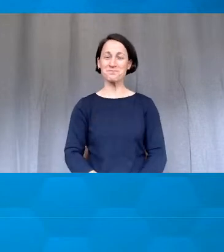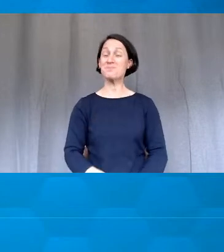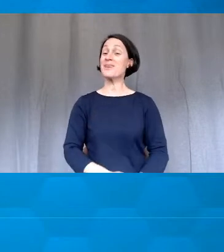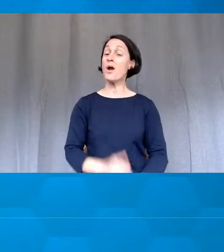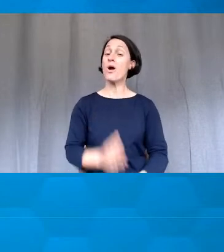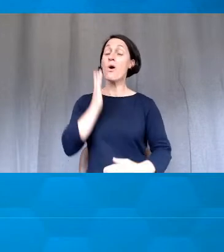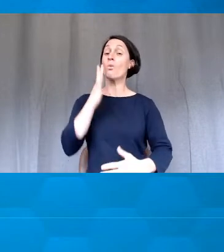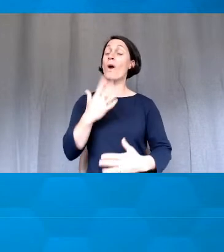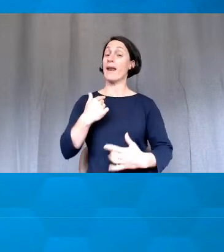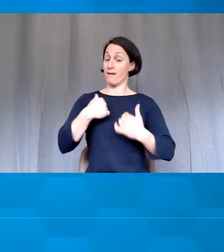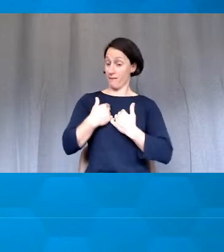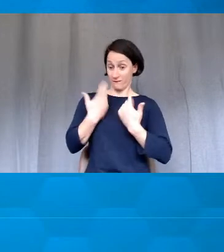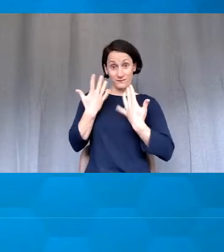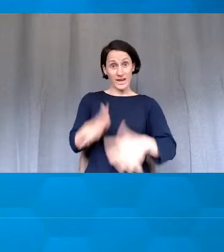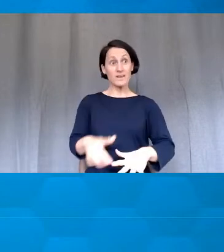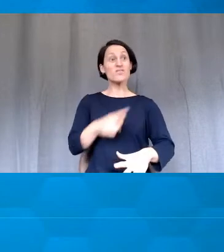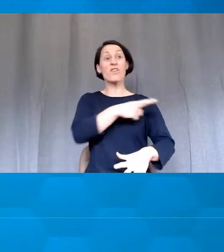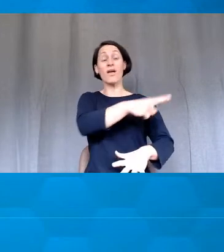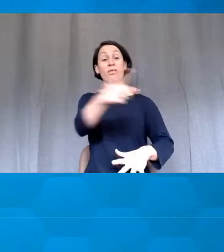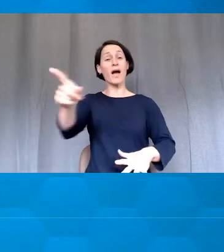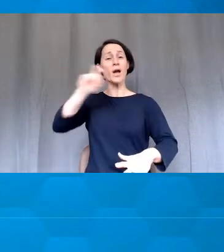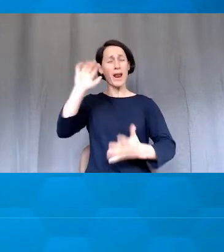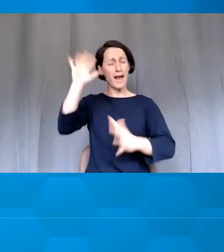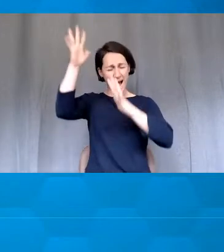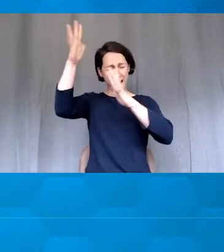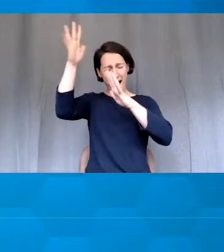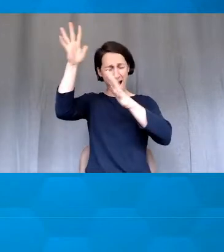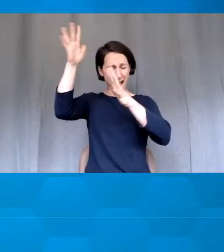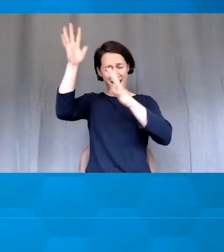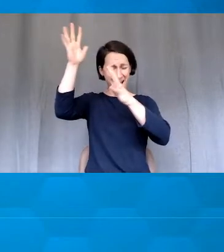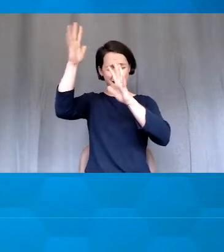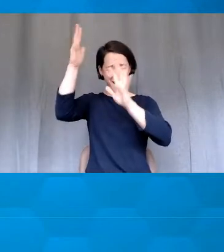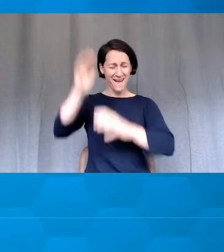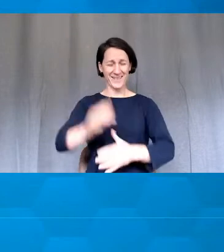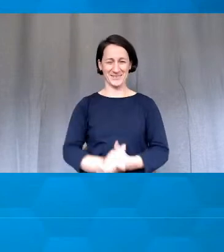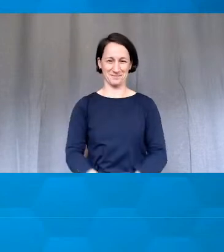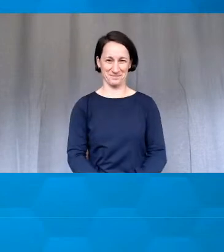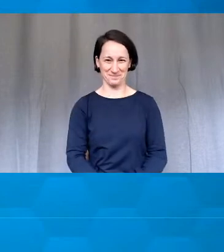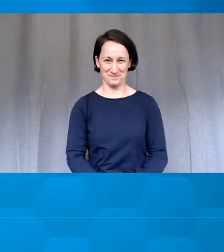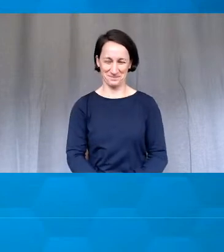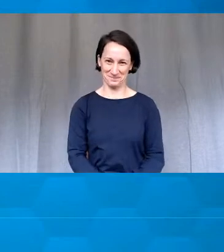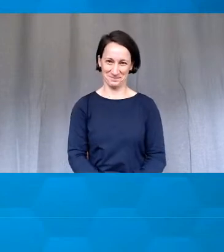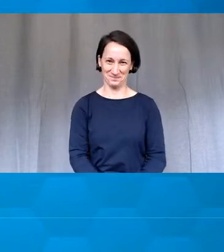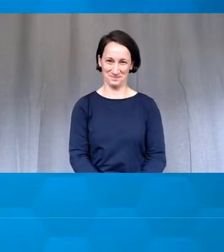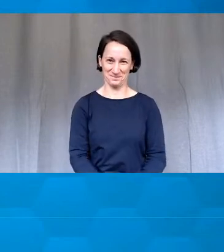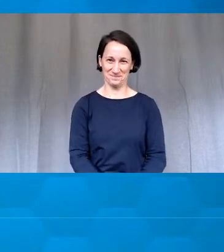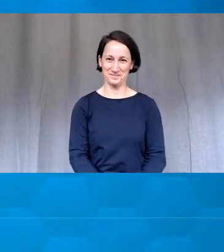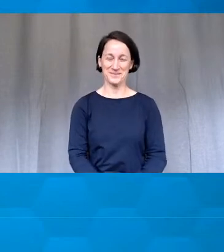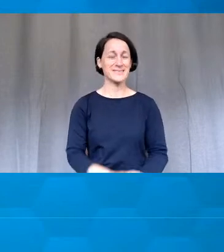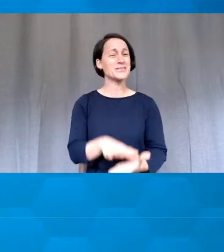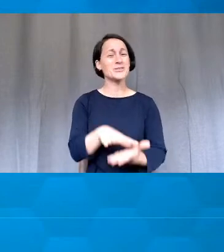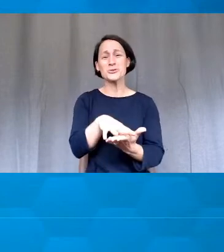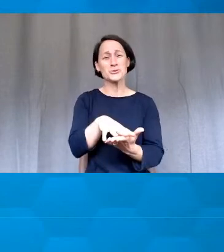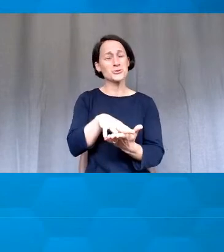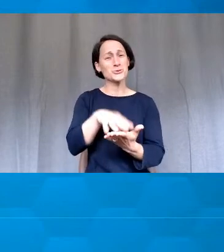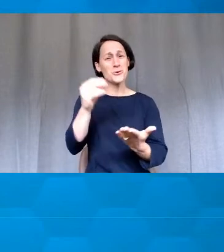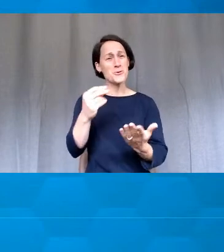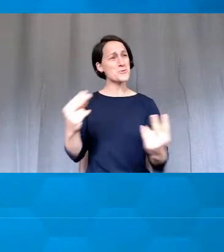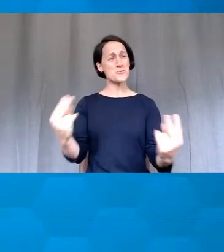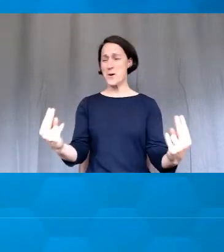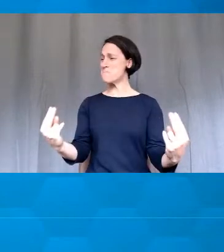after each report. And at this moment, students just relish soaking up